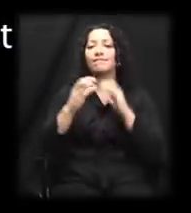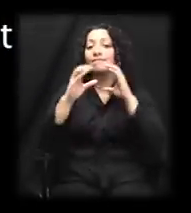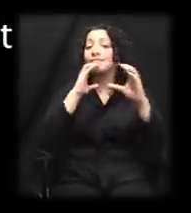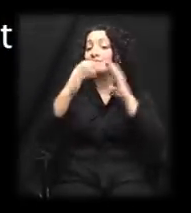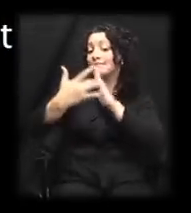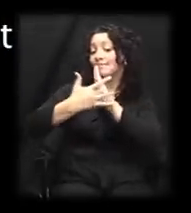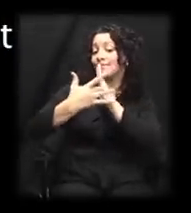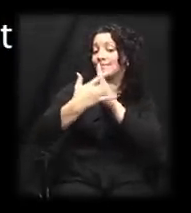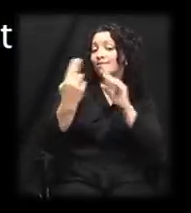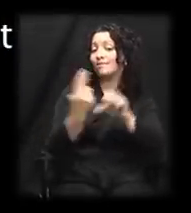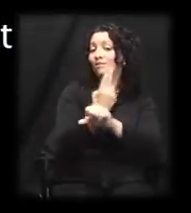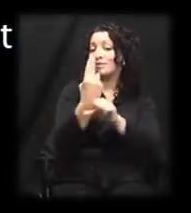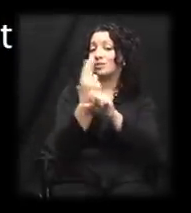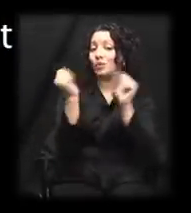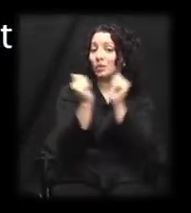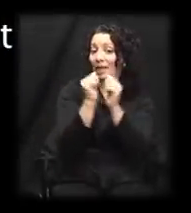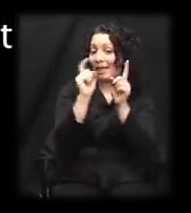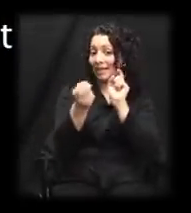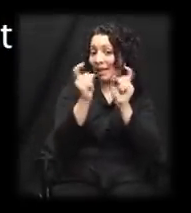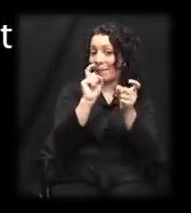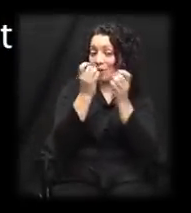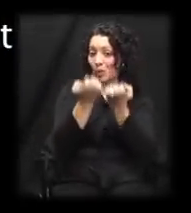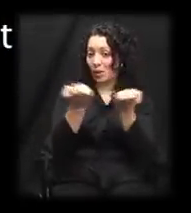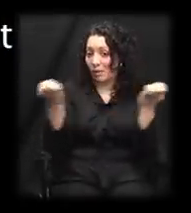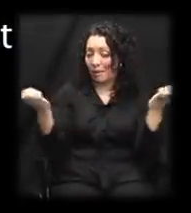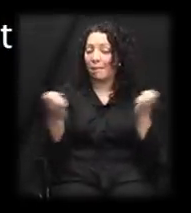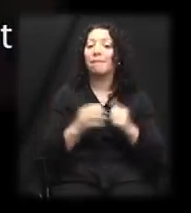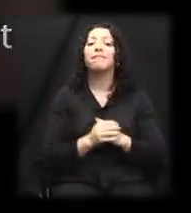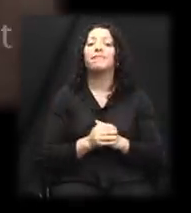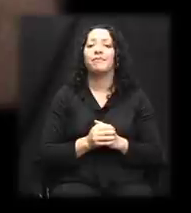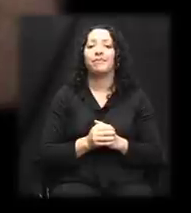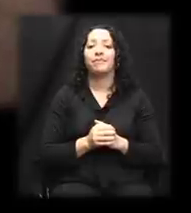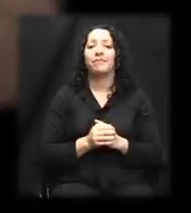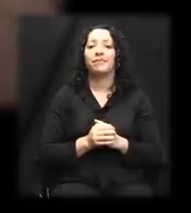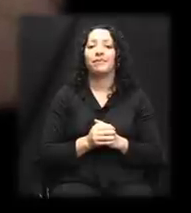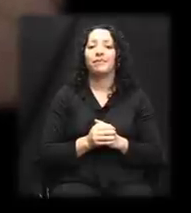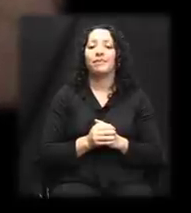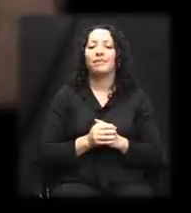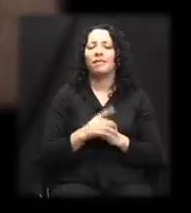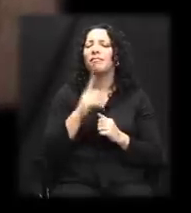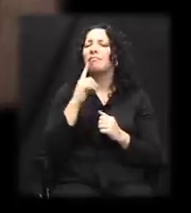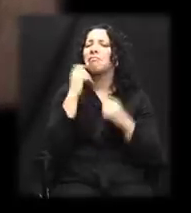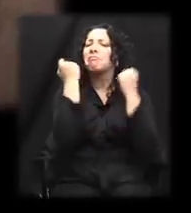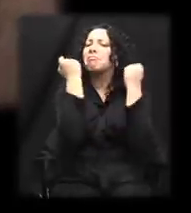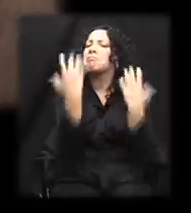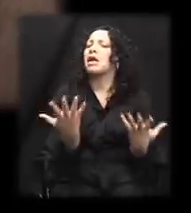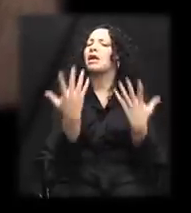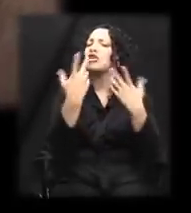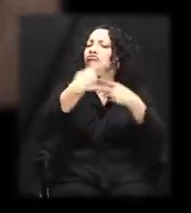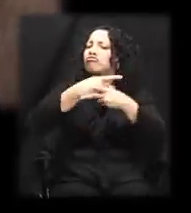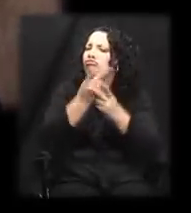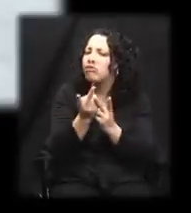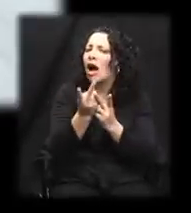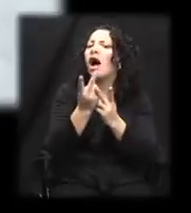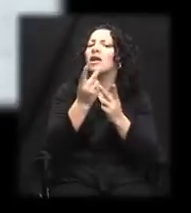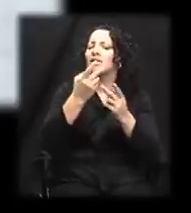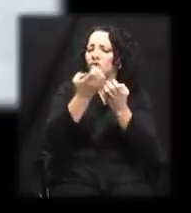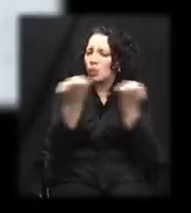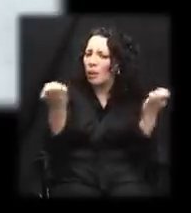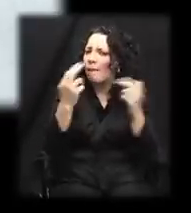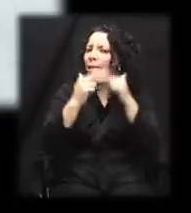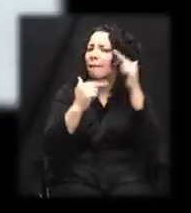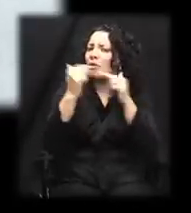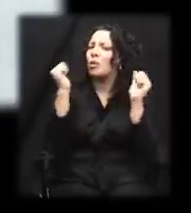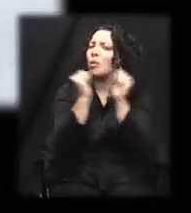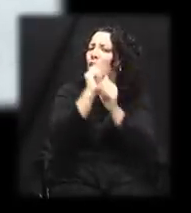Communications technology used with adaptive equipment. Although many products are built with universal design and with